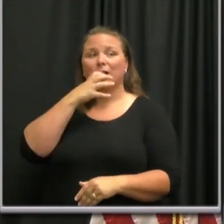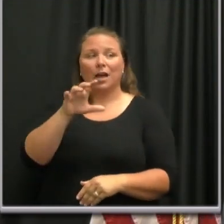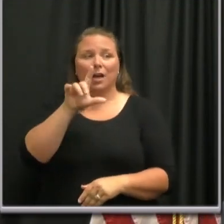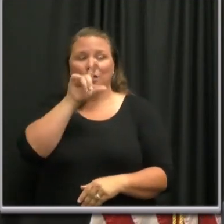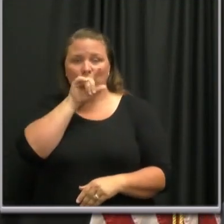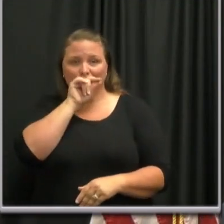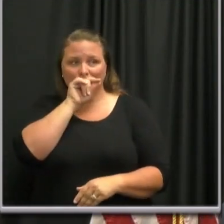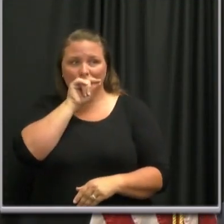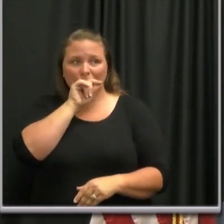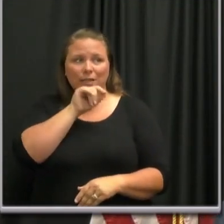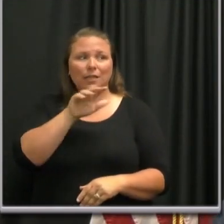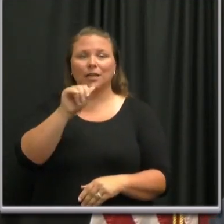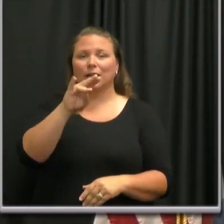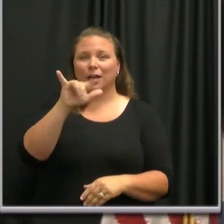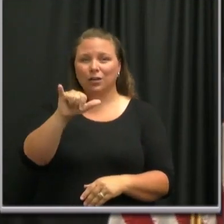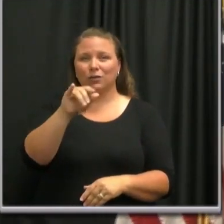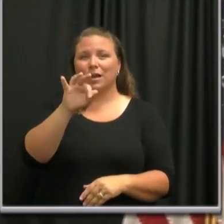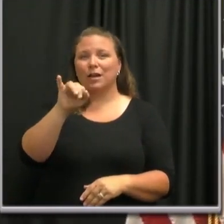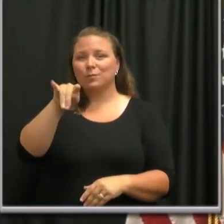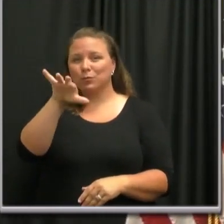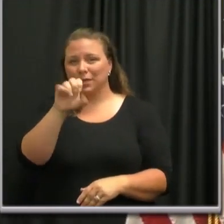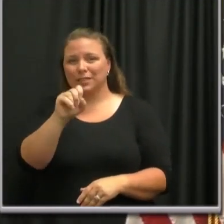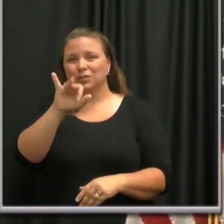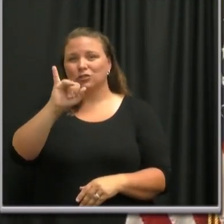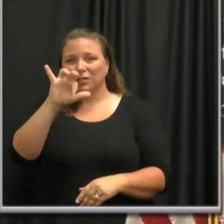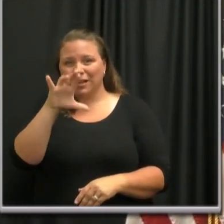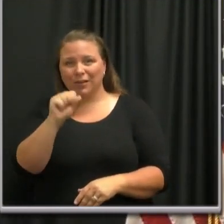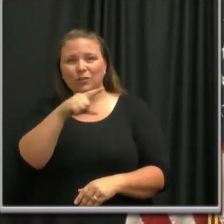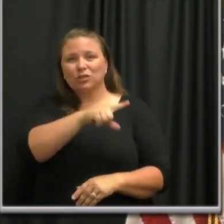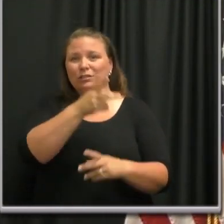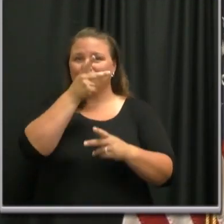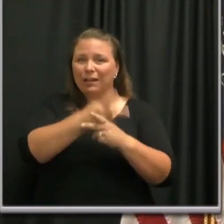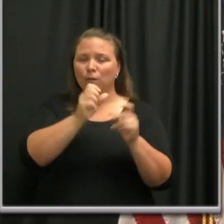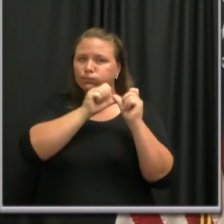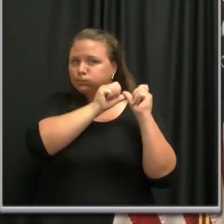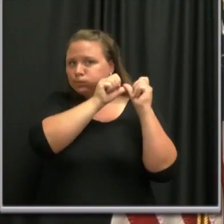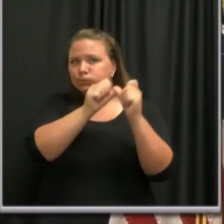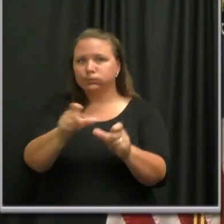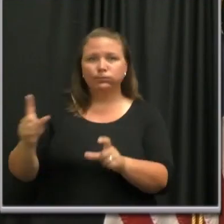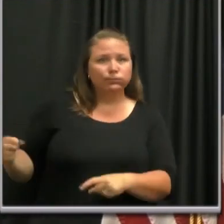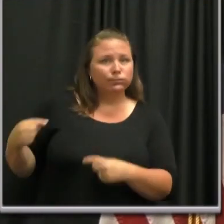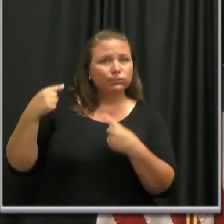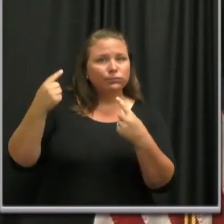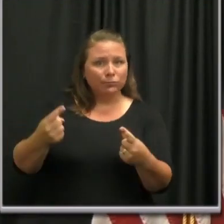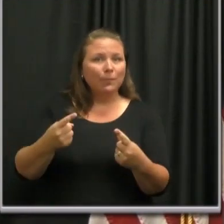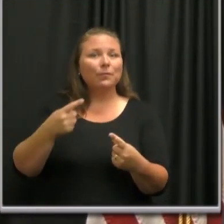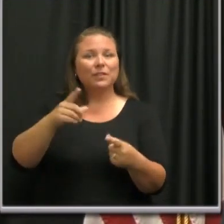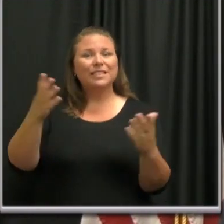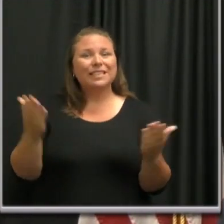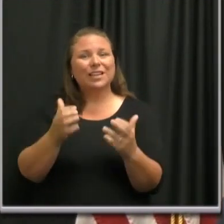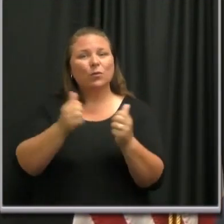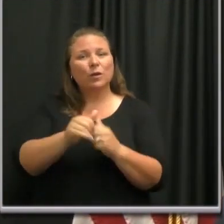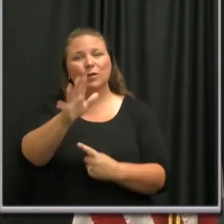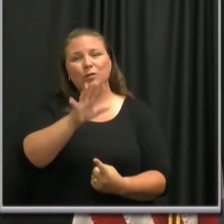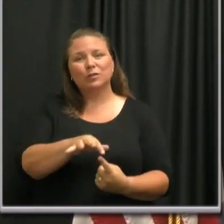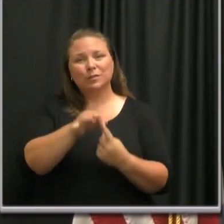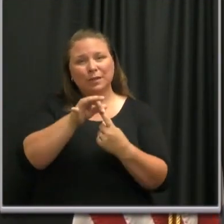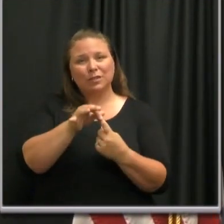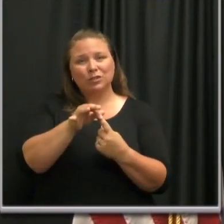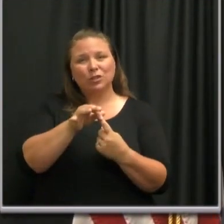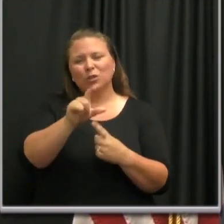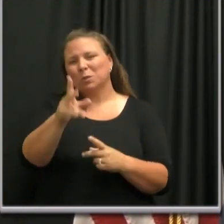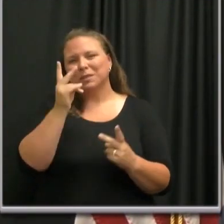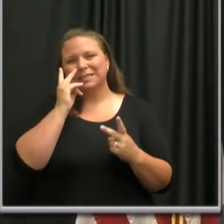chicken, Andre Prince Jefferies. She's kept the flame alive through all these years, and she's here with her very special, well,